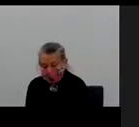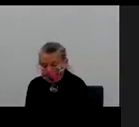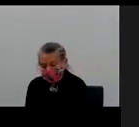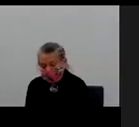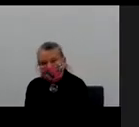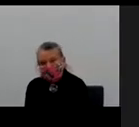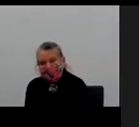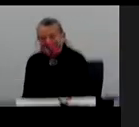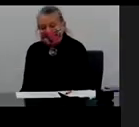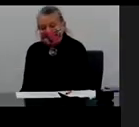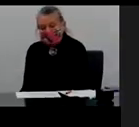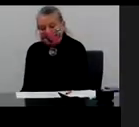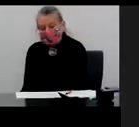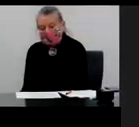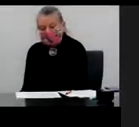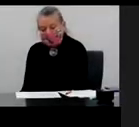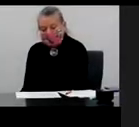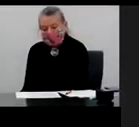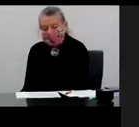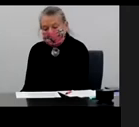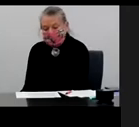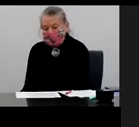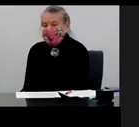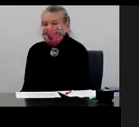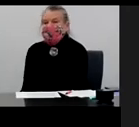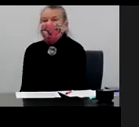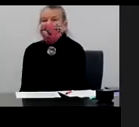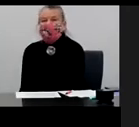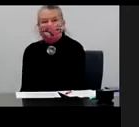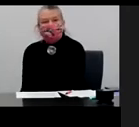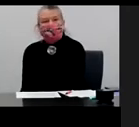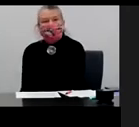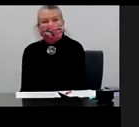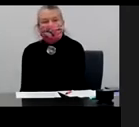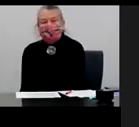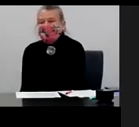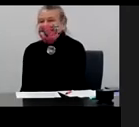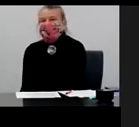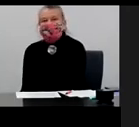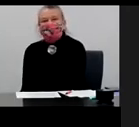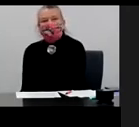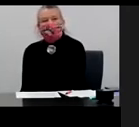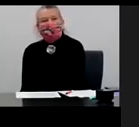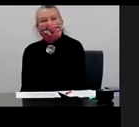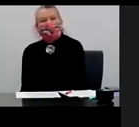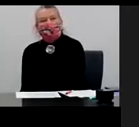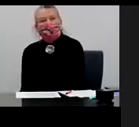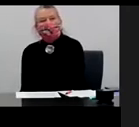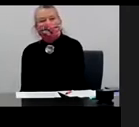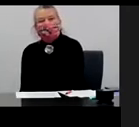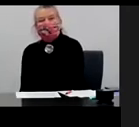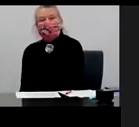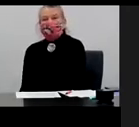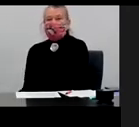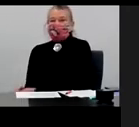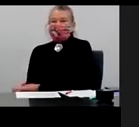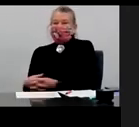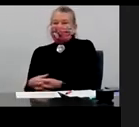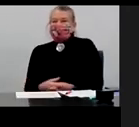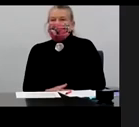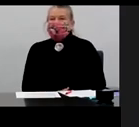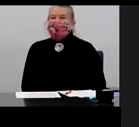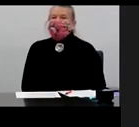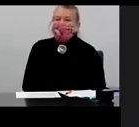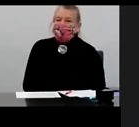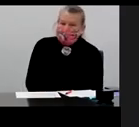analyses as related to SARS-CoV-2 testing in West Virginia. Thank you, Sally. Can you all hear me okay?